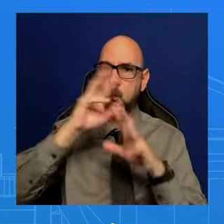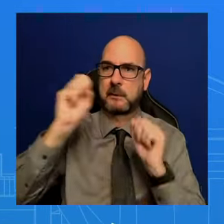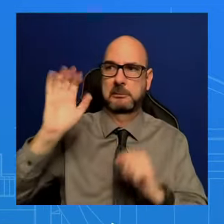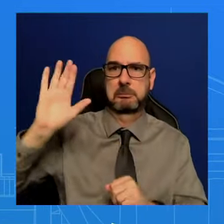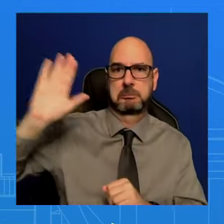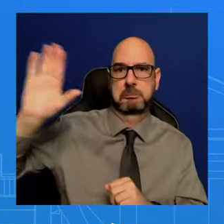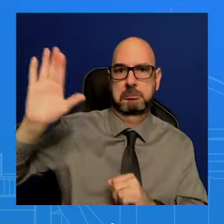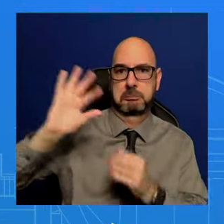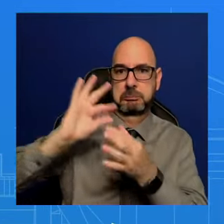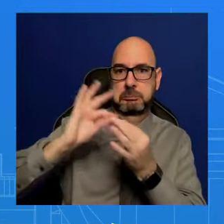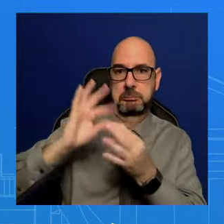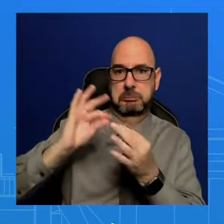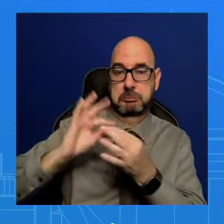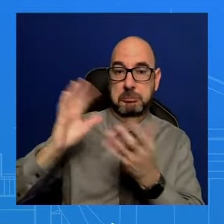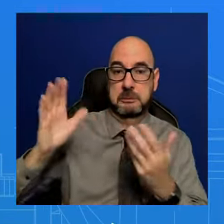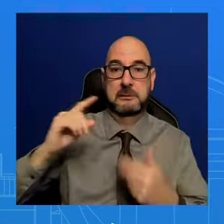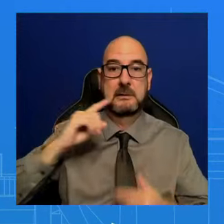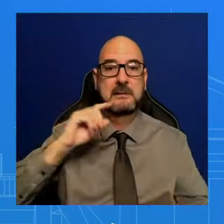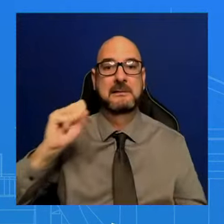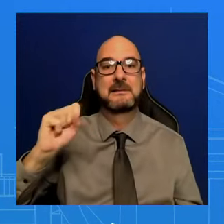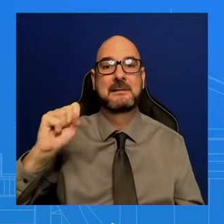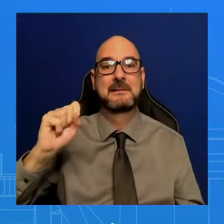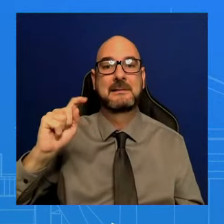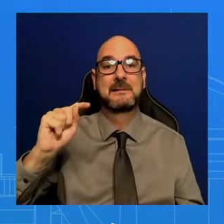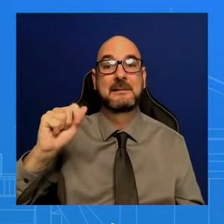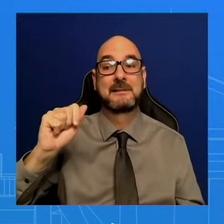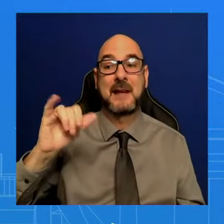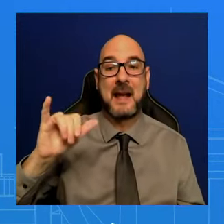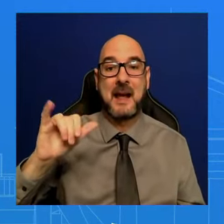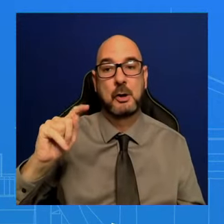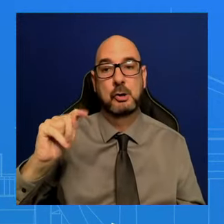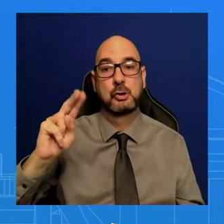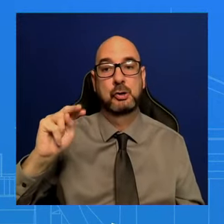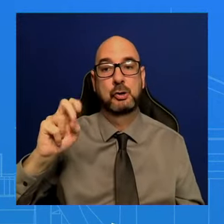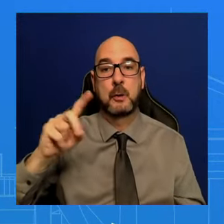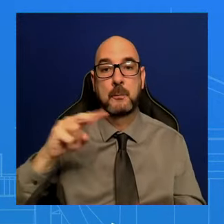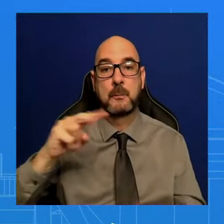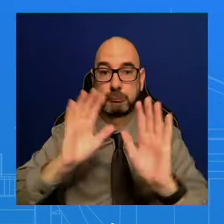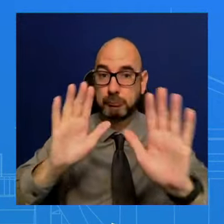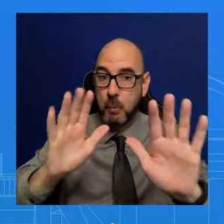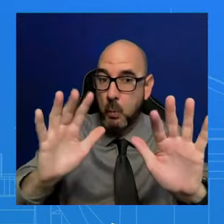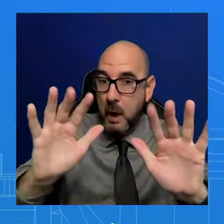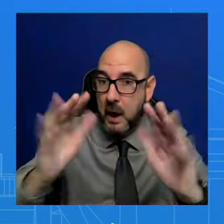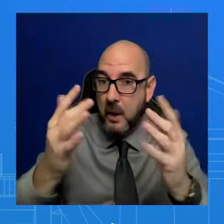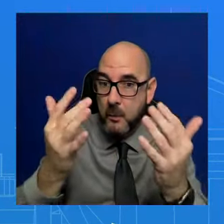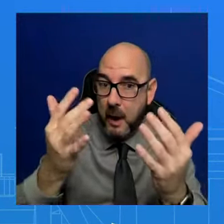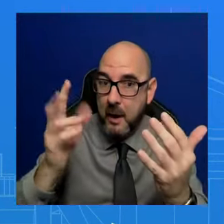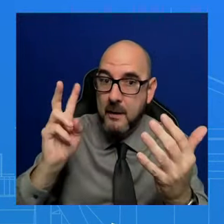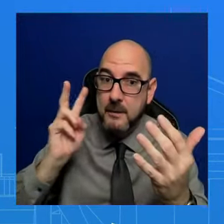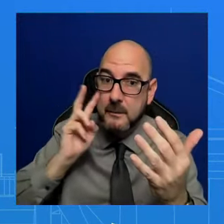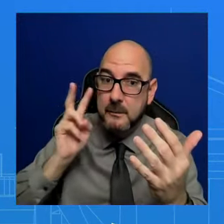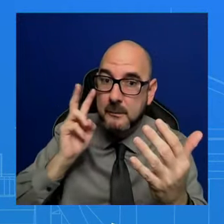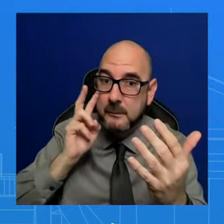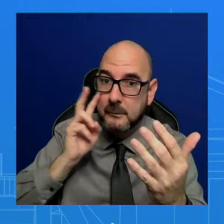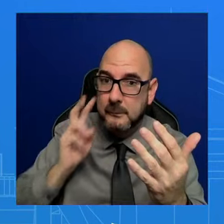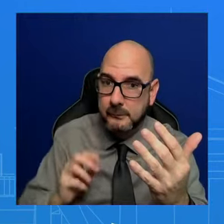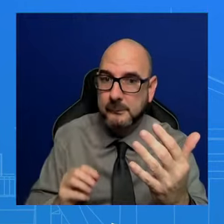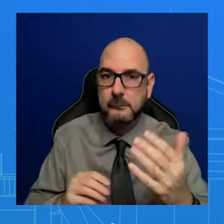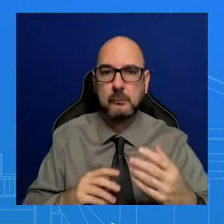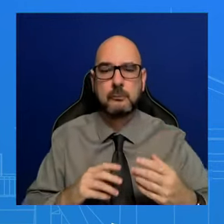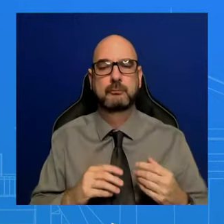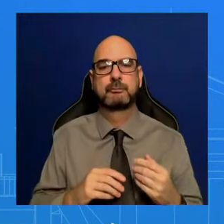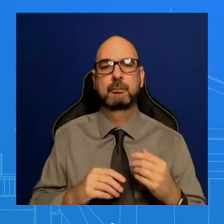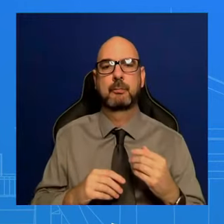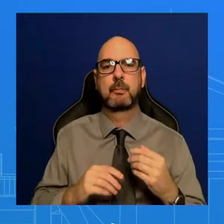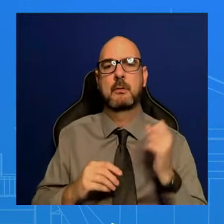Karine. Did the President have any reaction to Dean Phillips suspending his presidential campaign? I don't have any reaction. I would have to